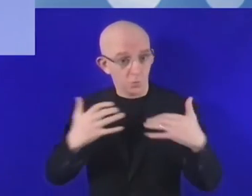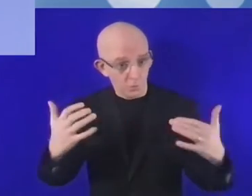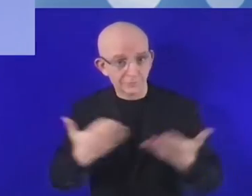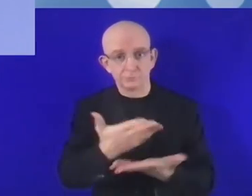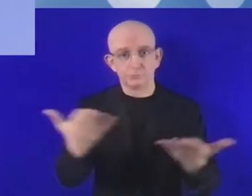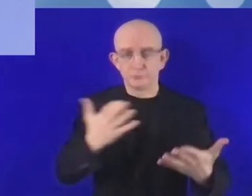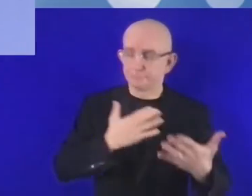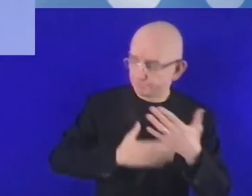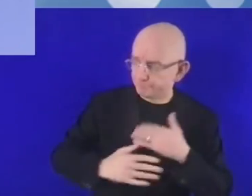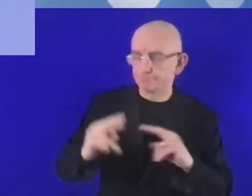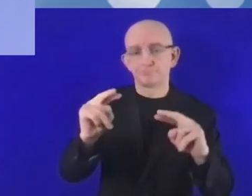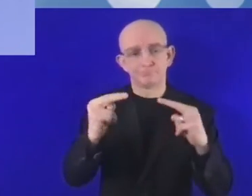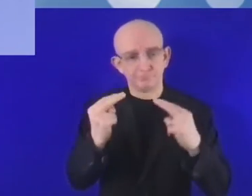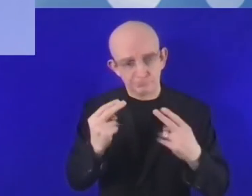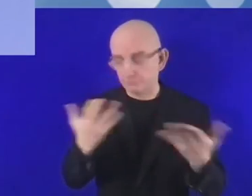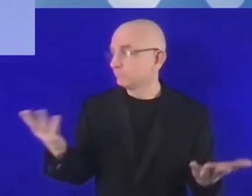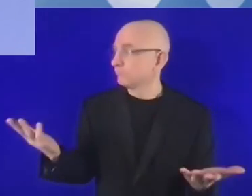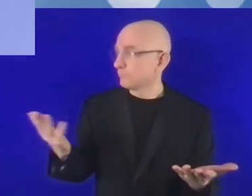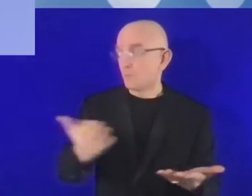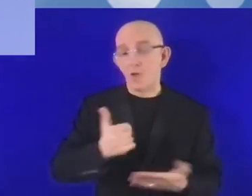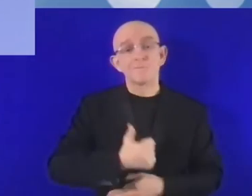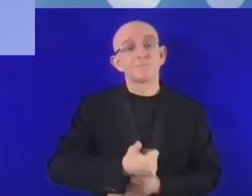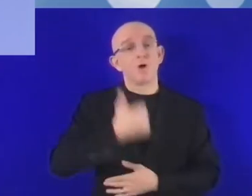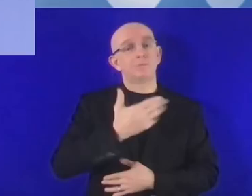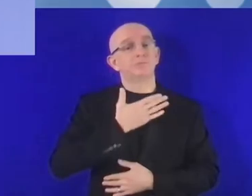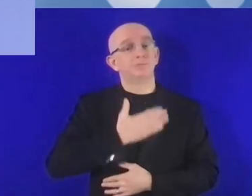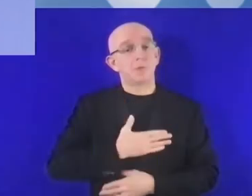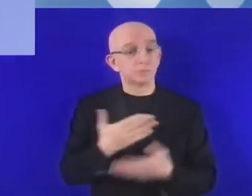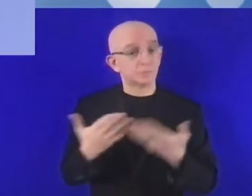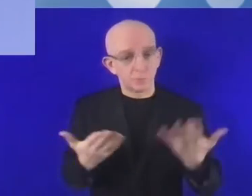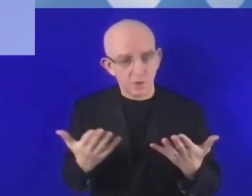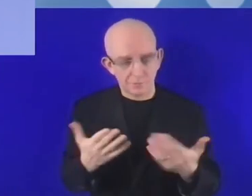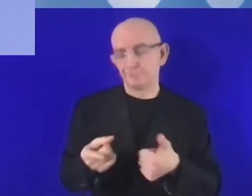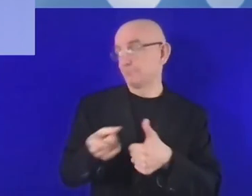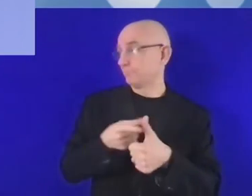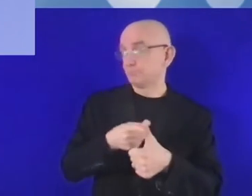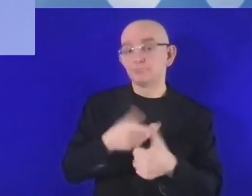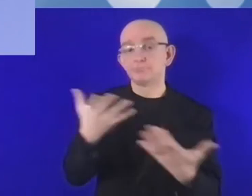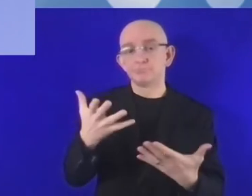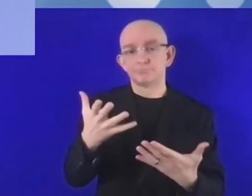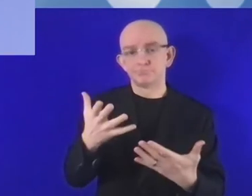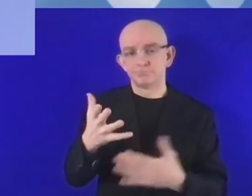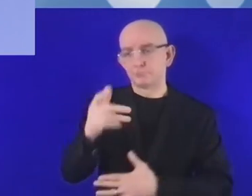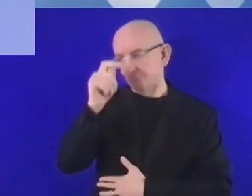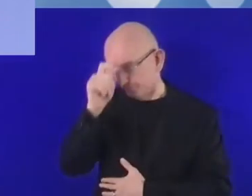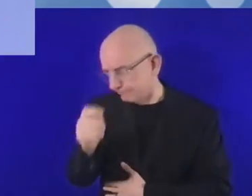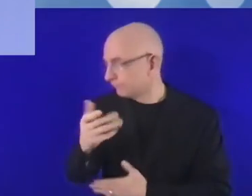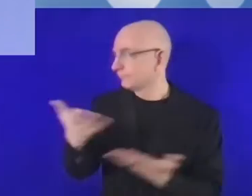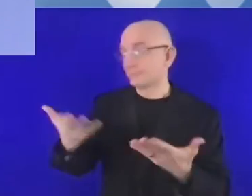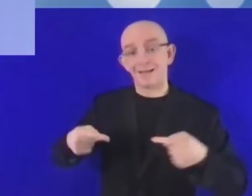have to recognize today's innovation is often emerged of the startup community.